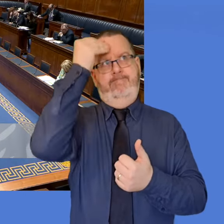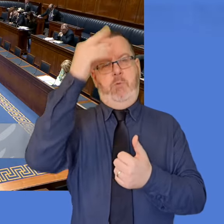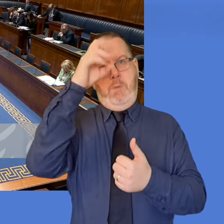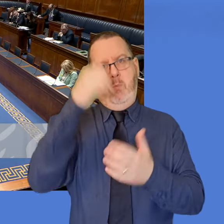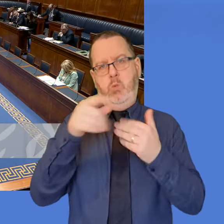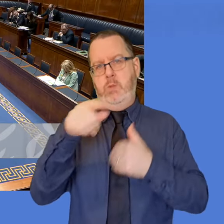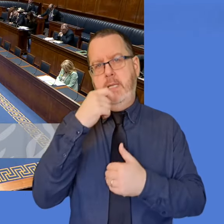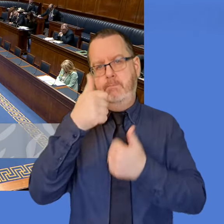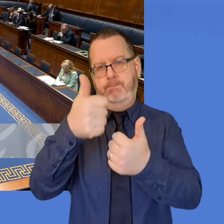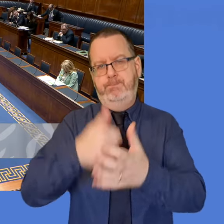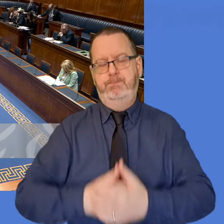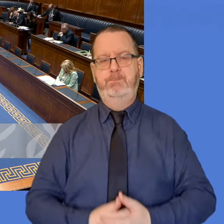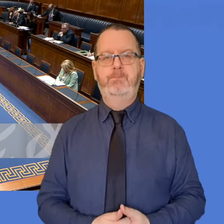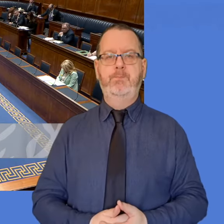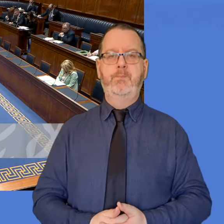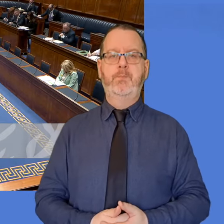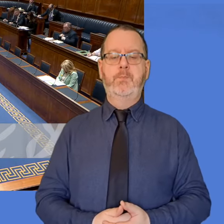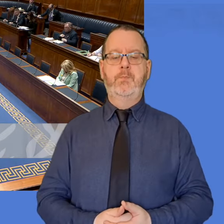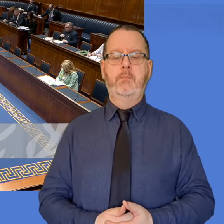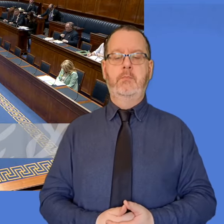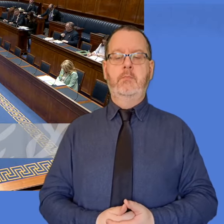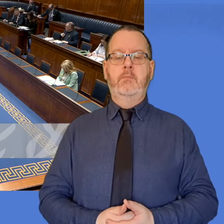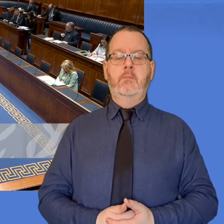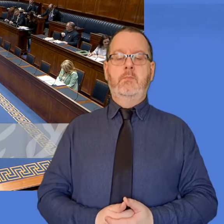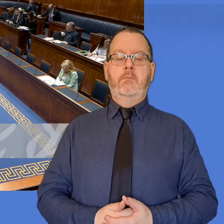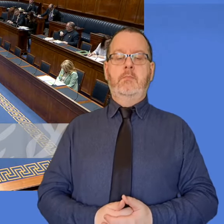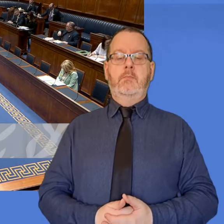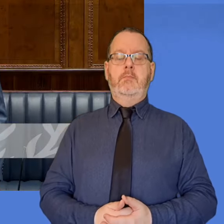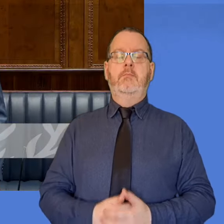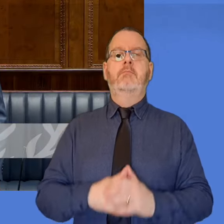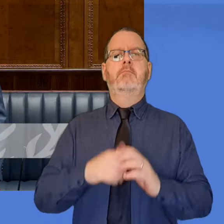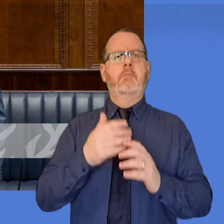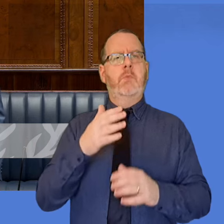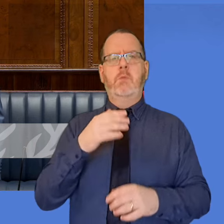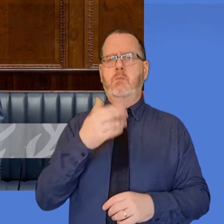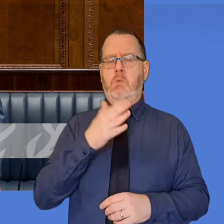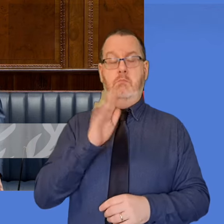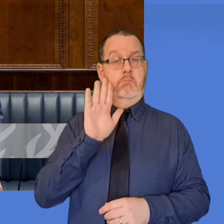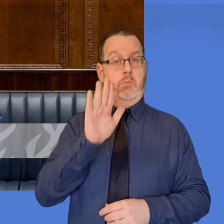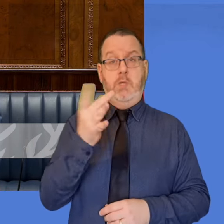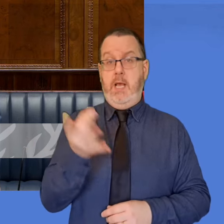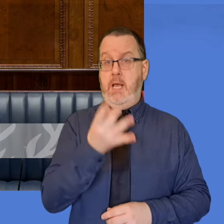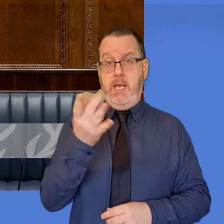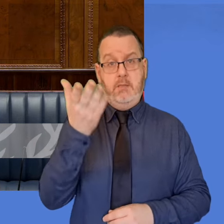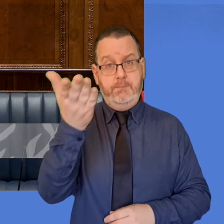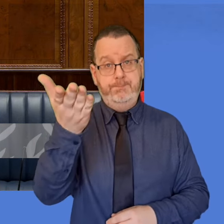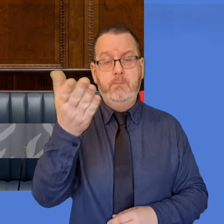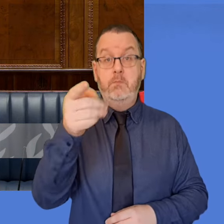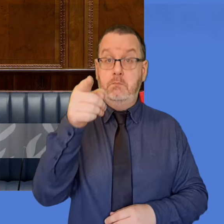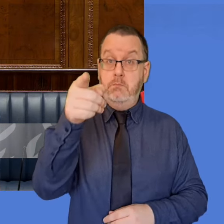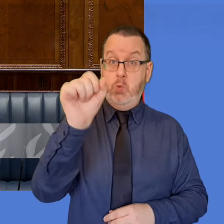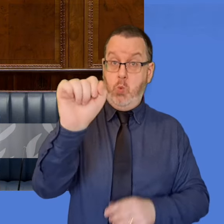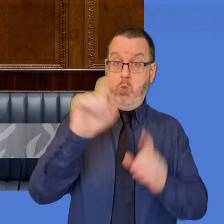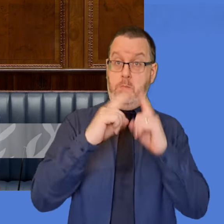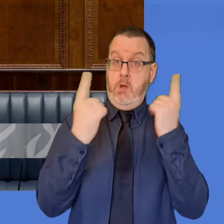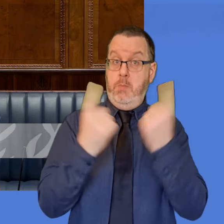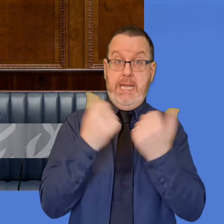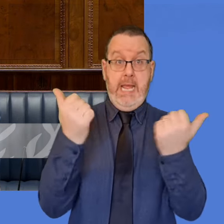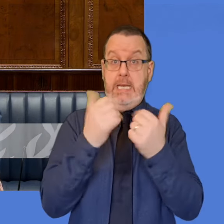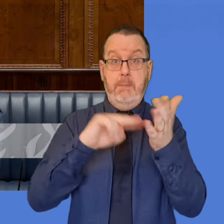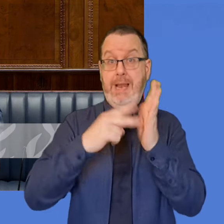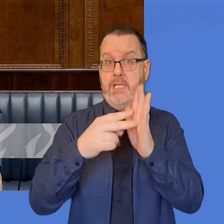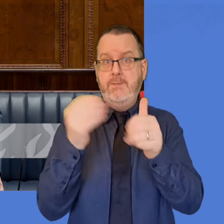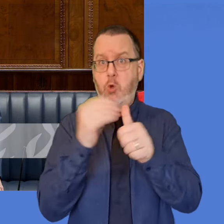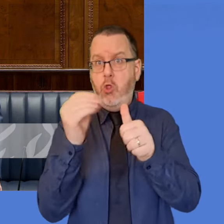I wish to ask the Minister, does his department have any other plans for further pilots to take forward the Crafts Kit scheme,